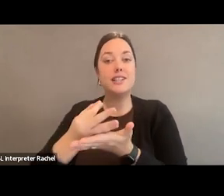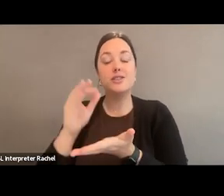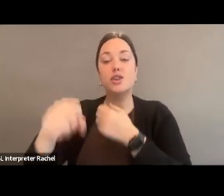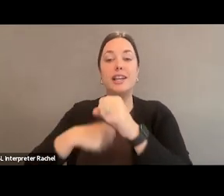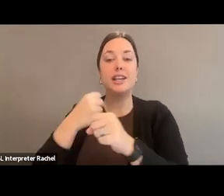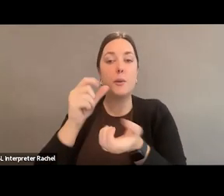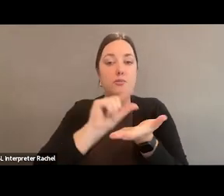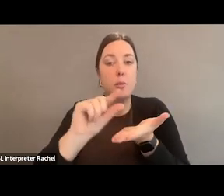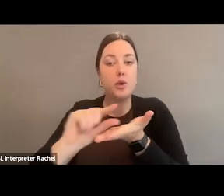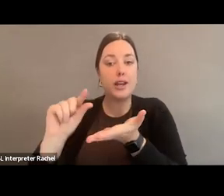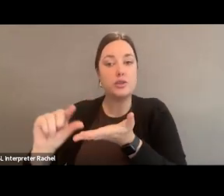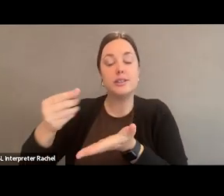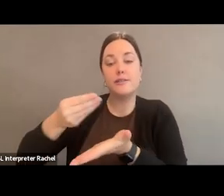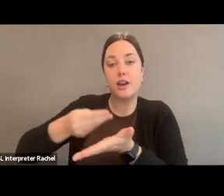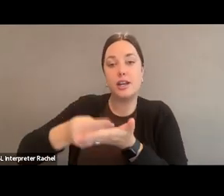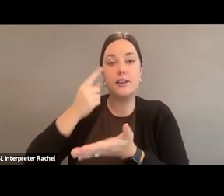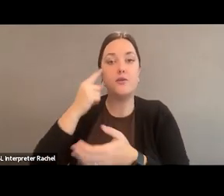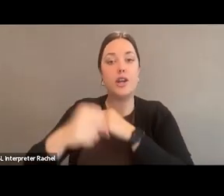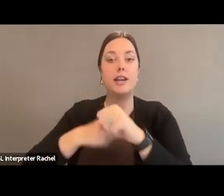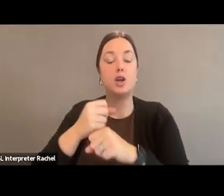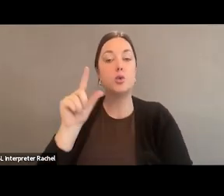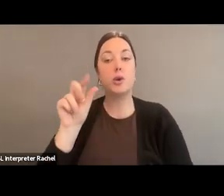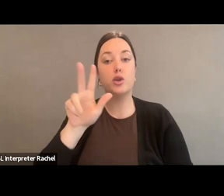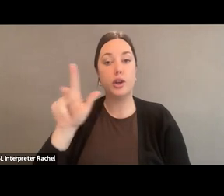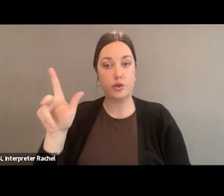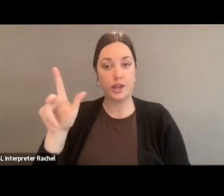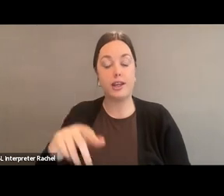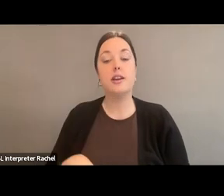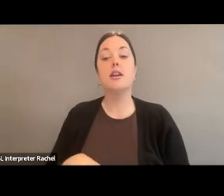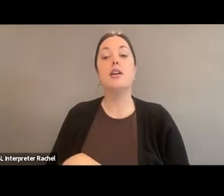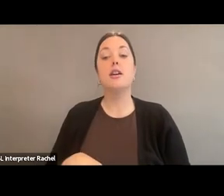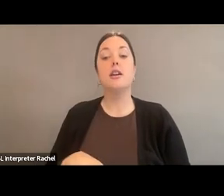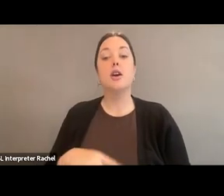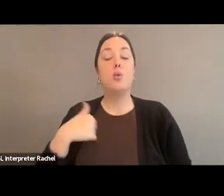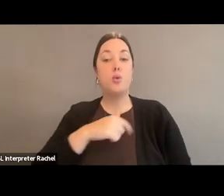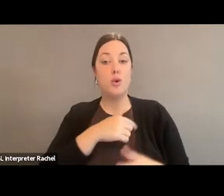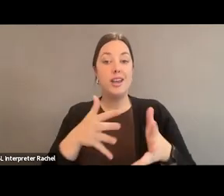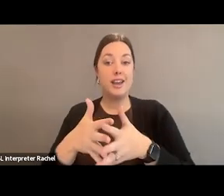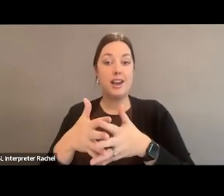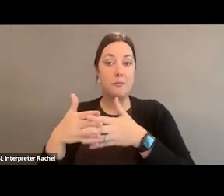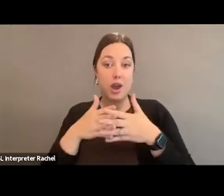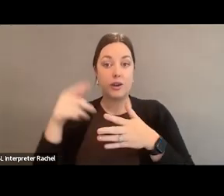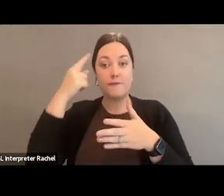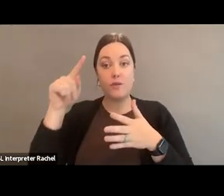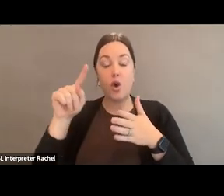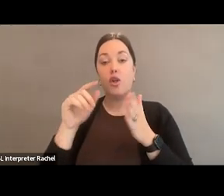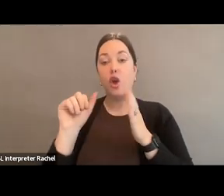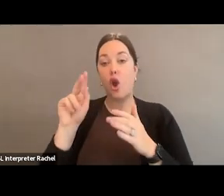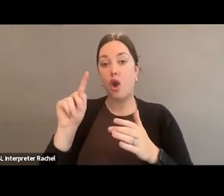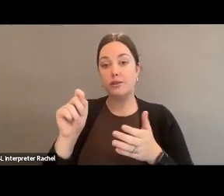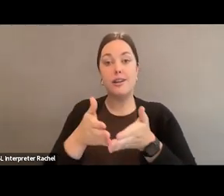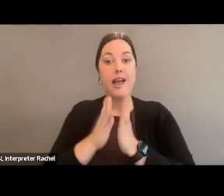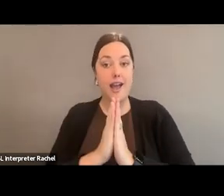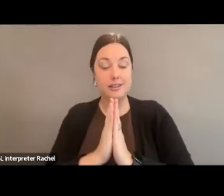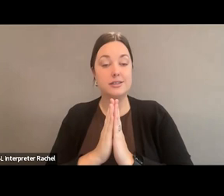funding. And one of the things that Americans for the Arts asked for with our colleagues in the arts and juvenile justice working